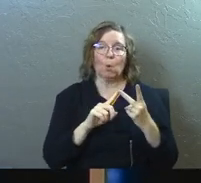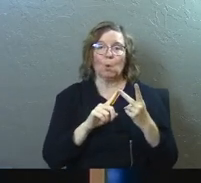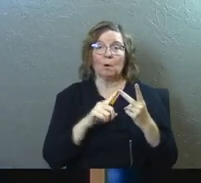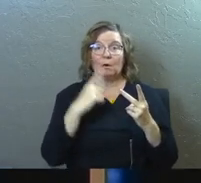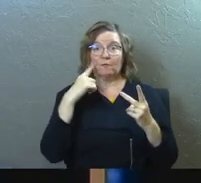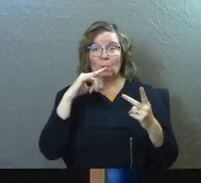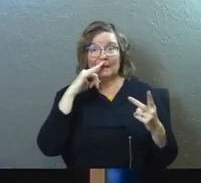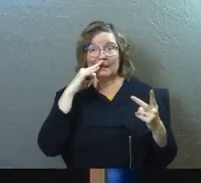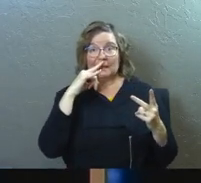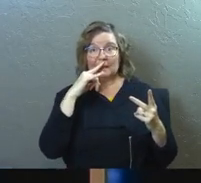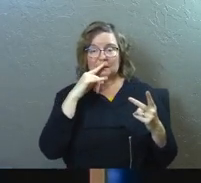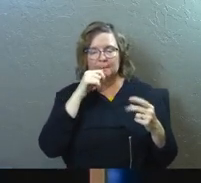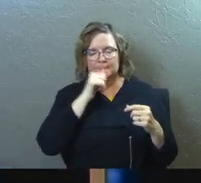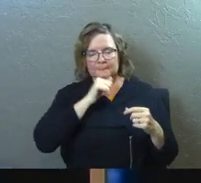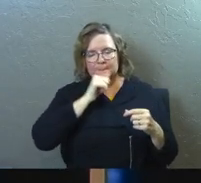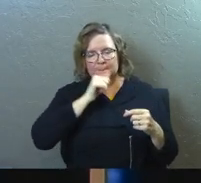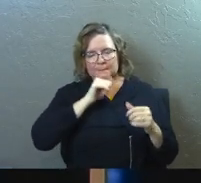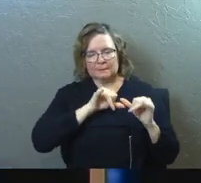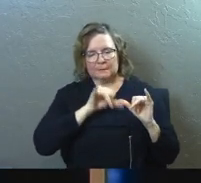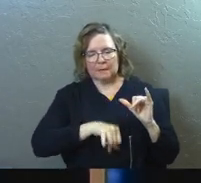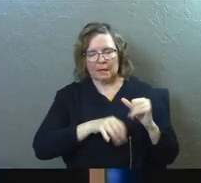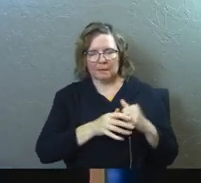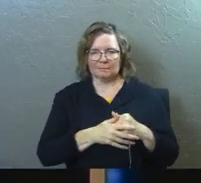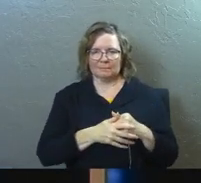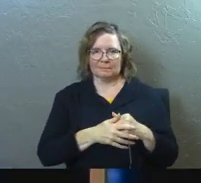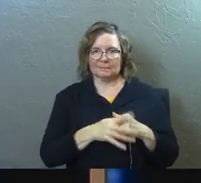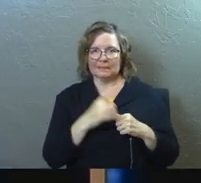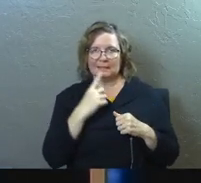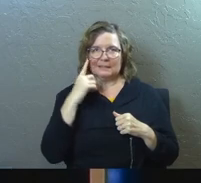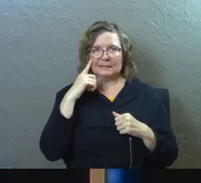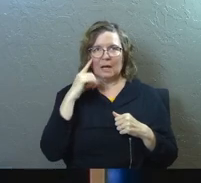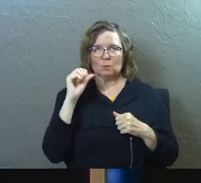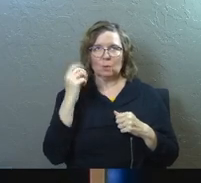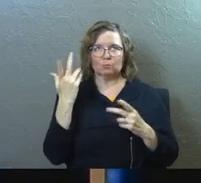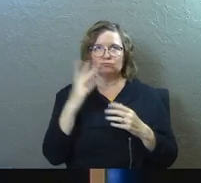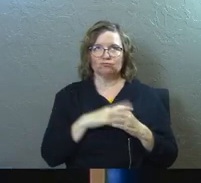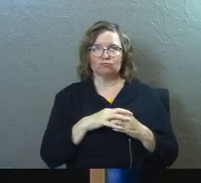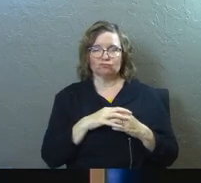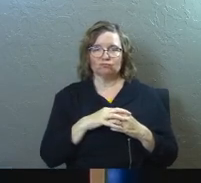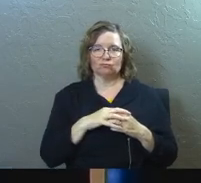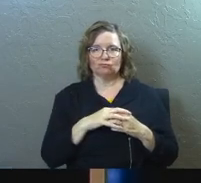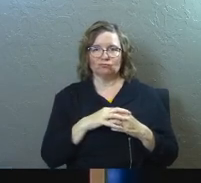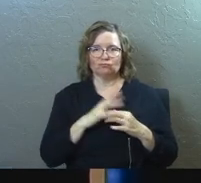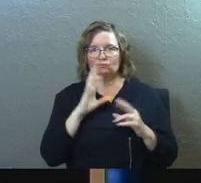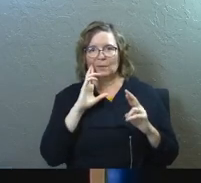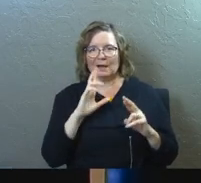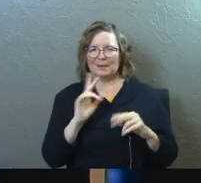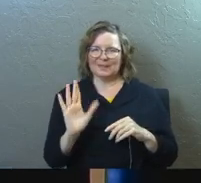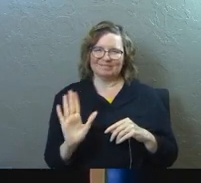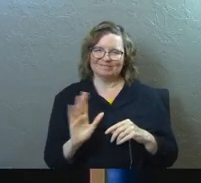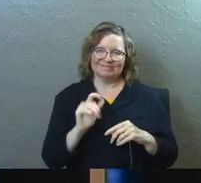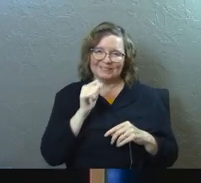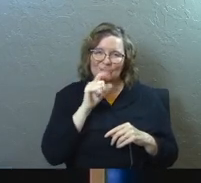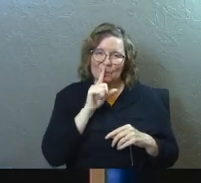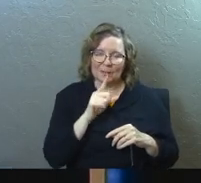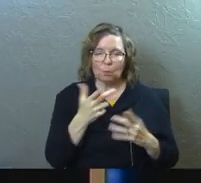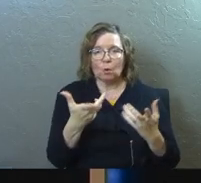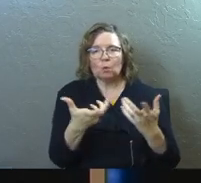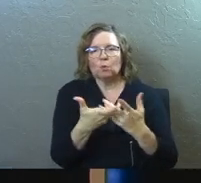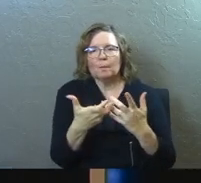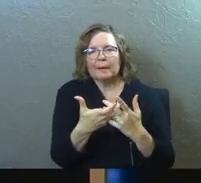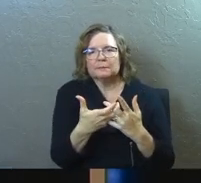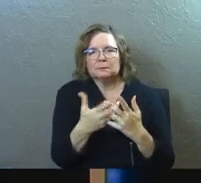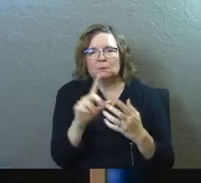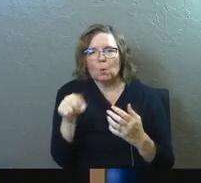We'll stay in it for the kids. It sounds so admirable, but we're phoning it in. We're roommates.